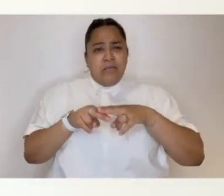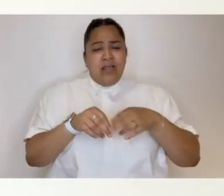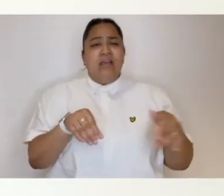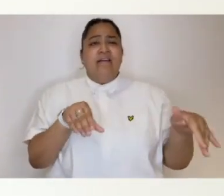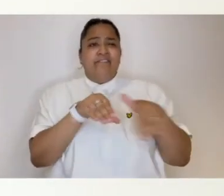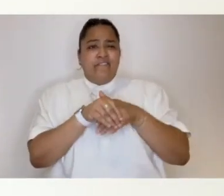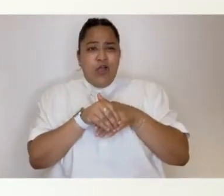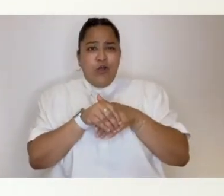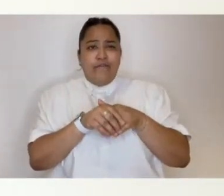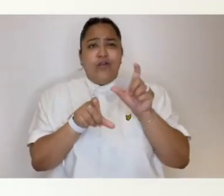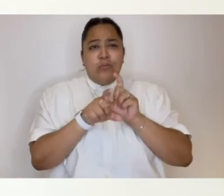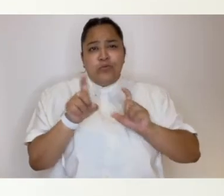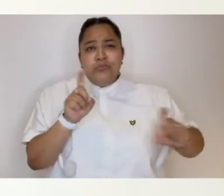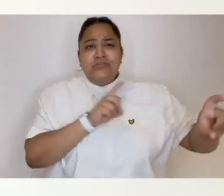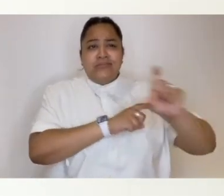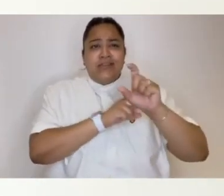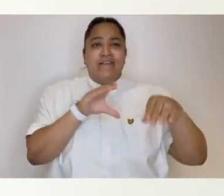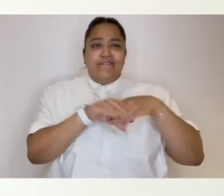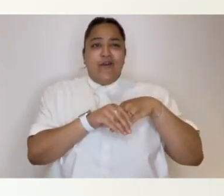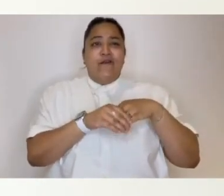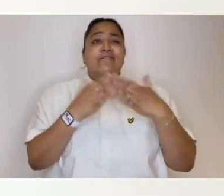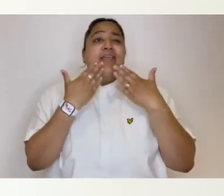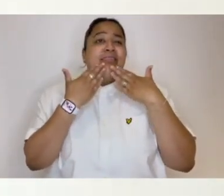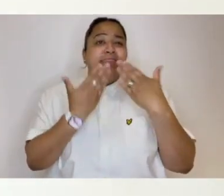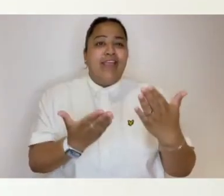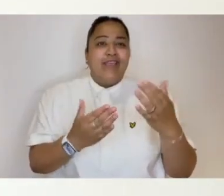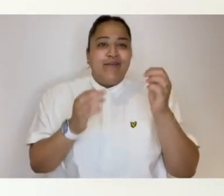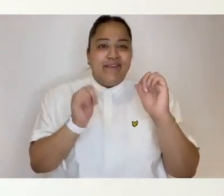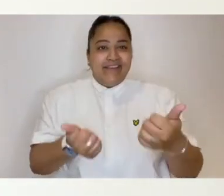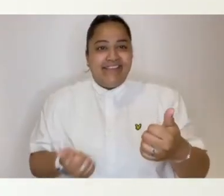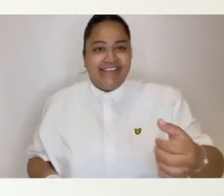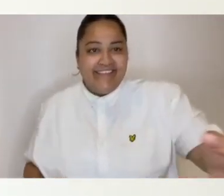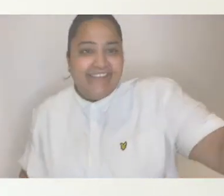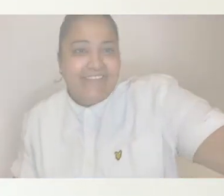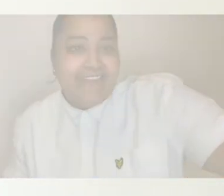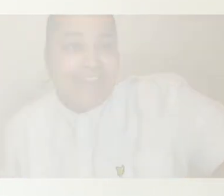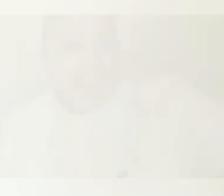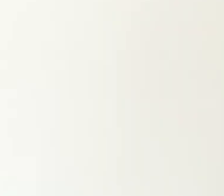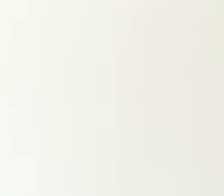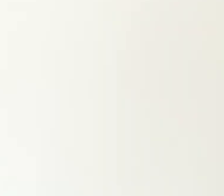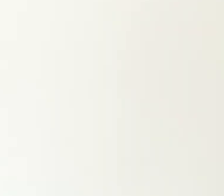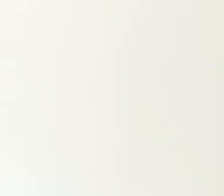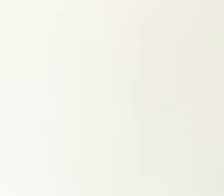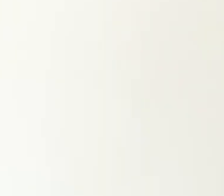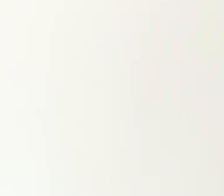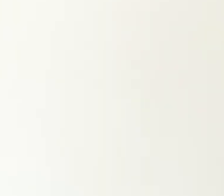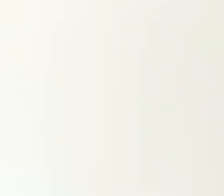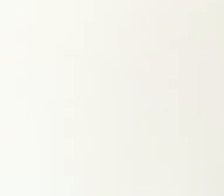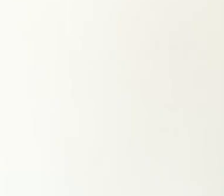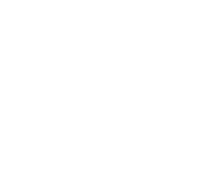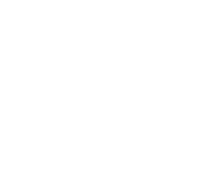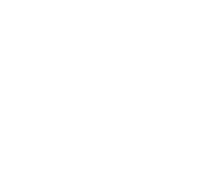and bring your family along and get involved involved in what will be a wonderful day. Thank you.